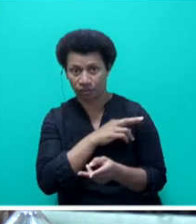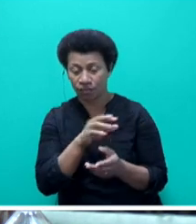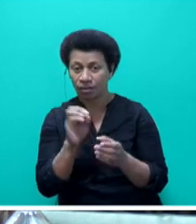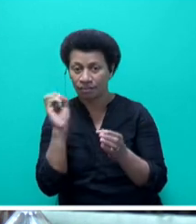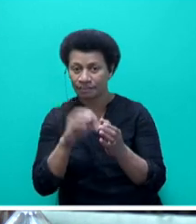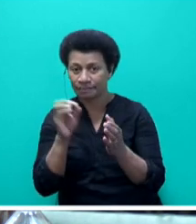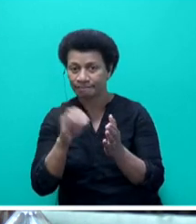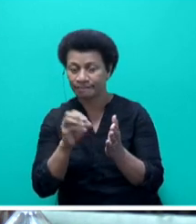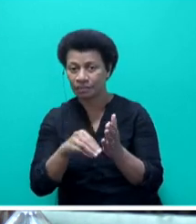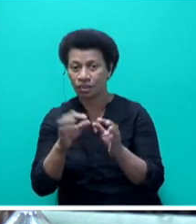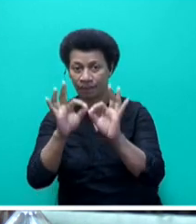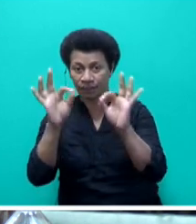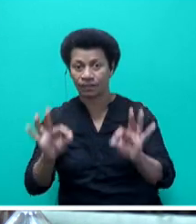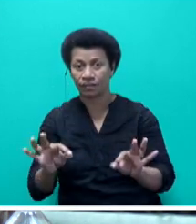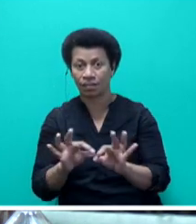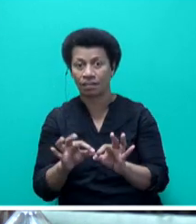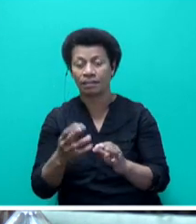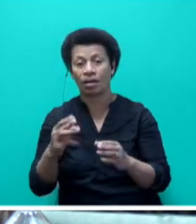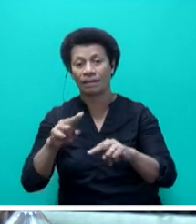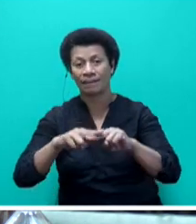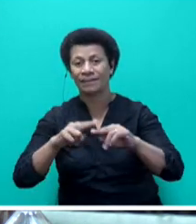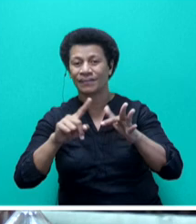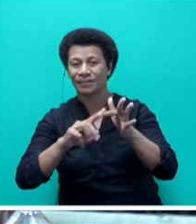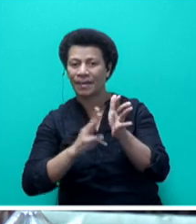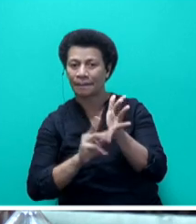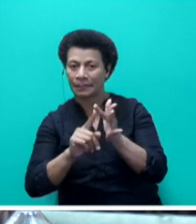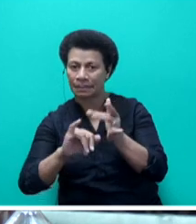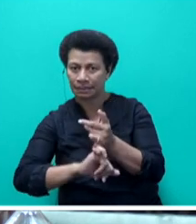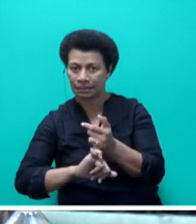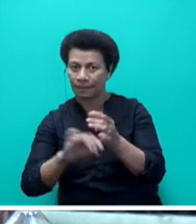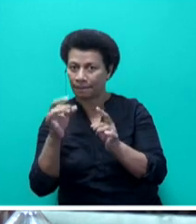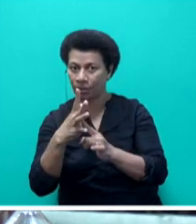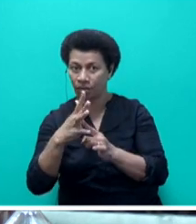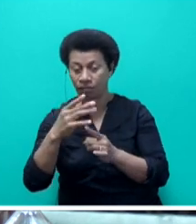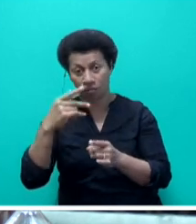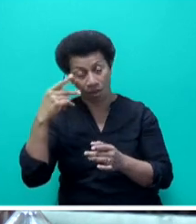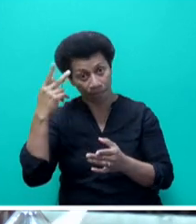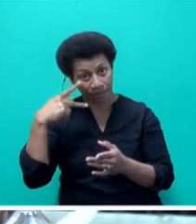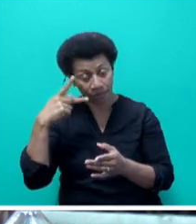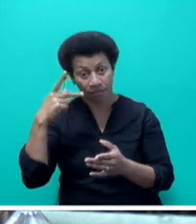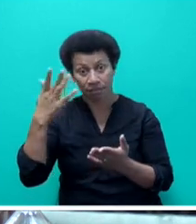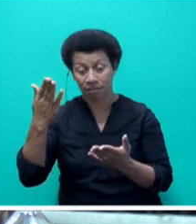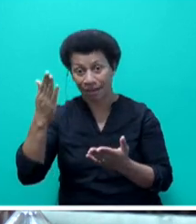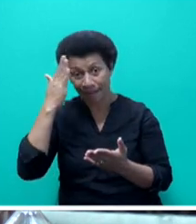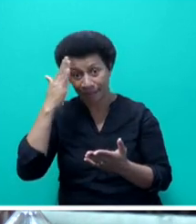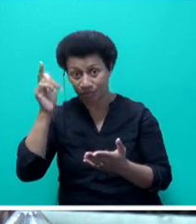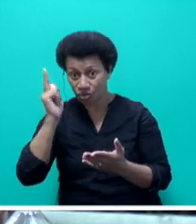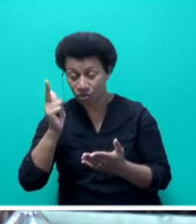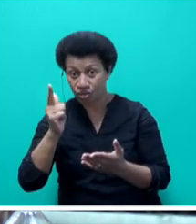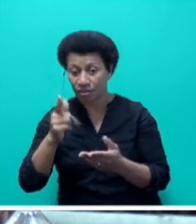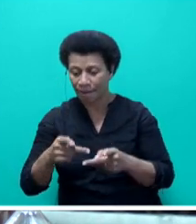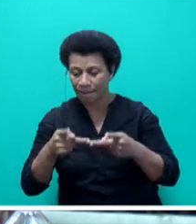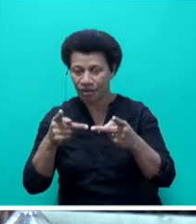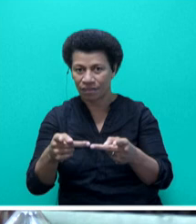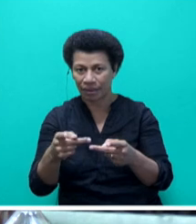of the form on FEMIS. It is important that parents and teachers and the heads of schools statutory declare that they are providing the